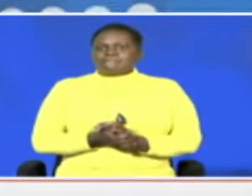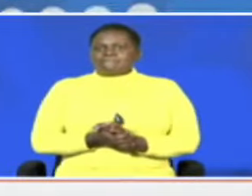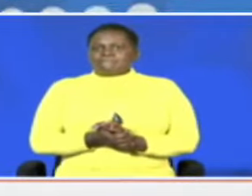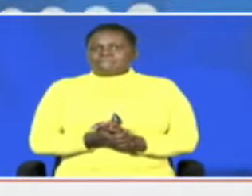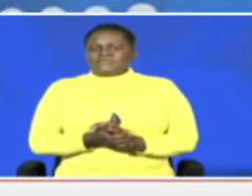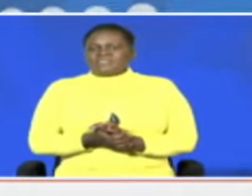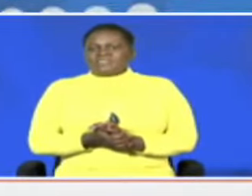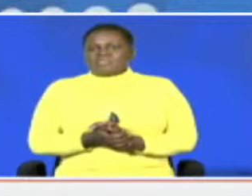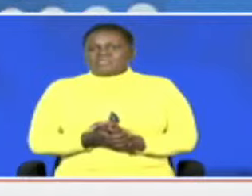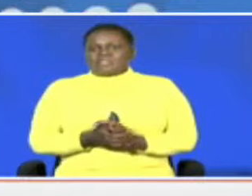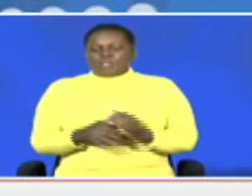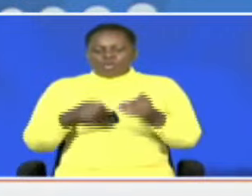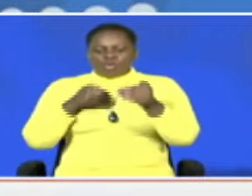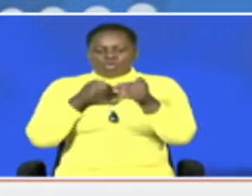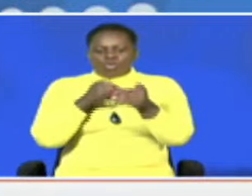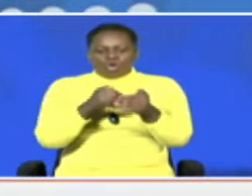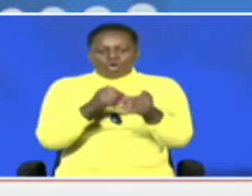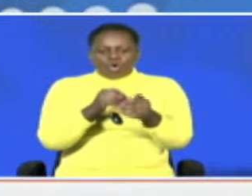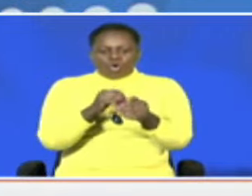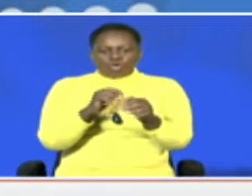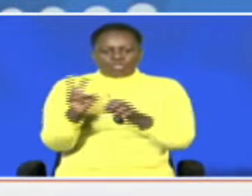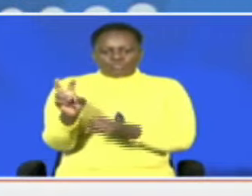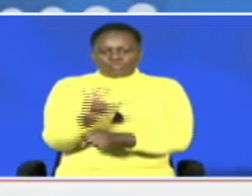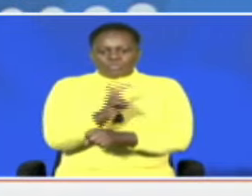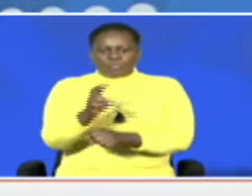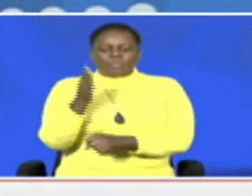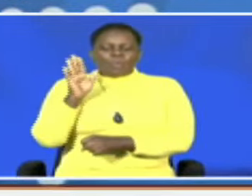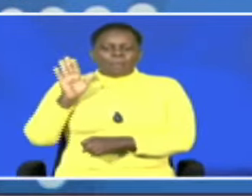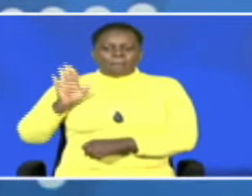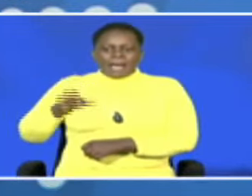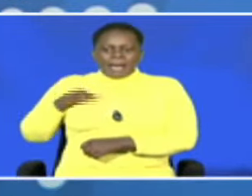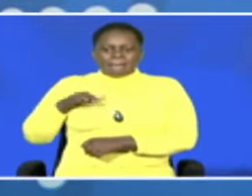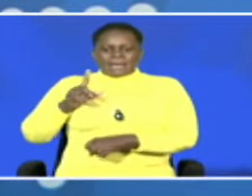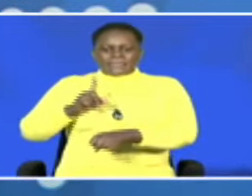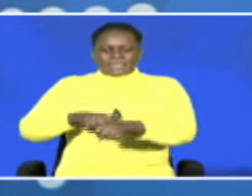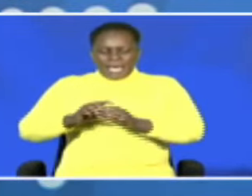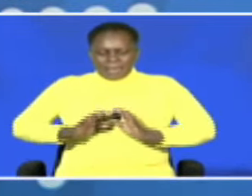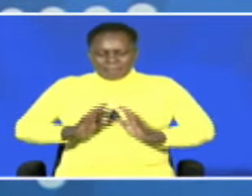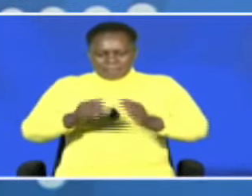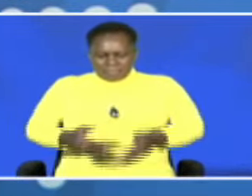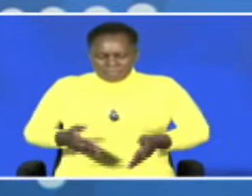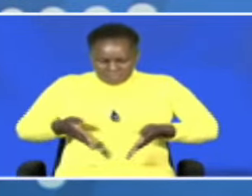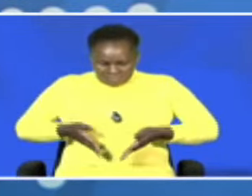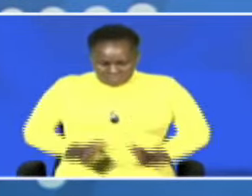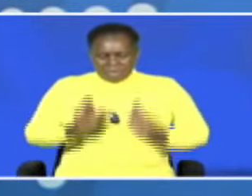now close monitoring of the health of a mother and her child during and after pregnancy is vital for Thank you.